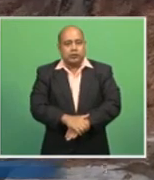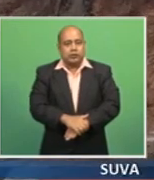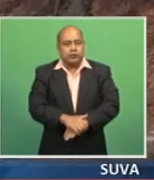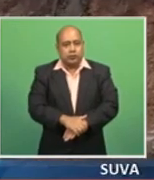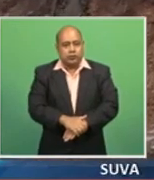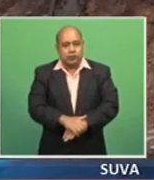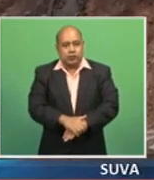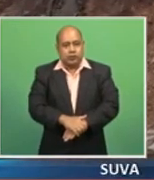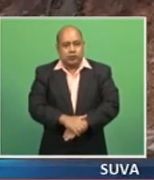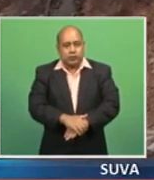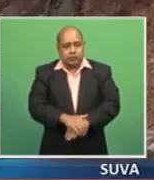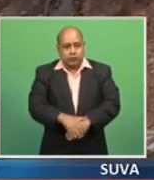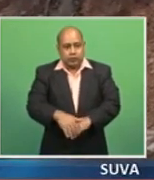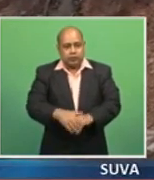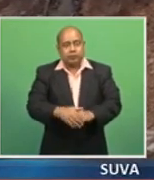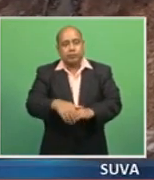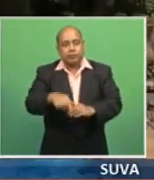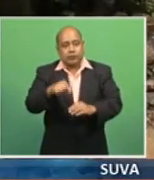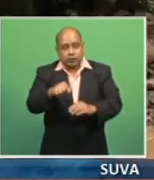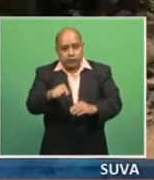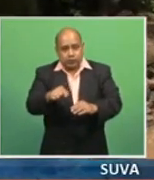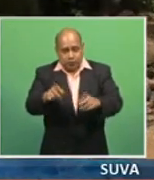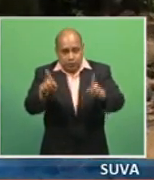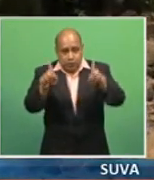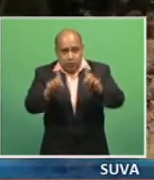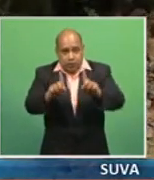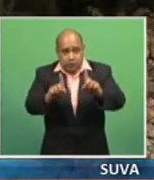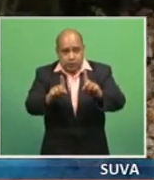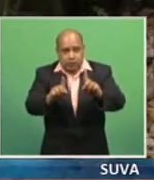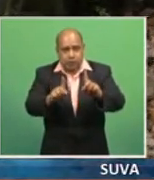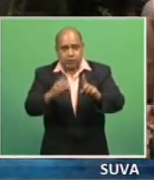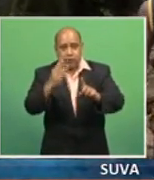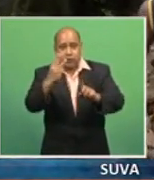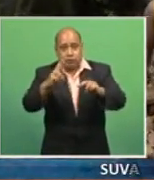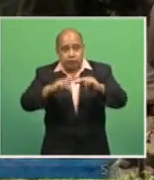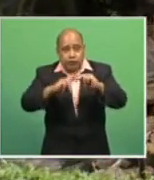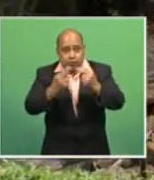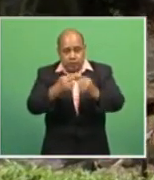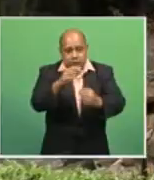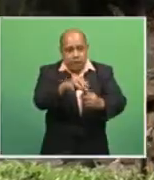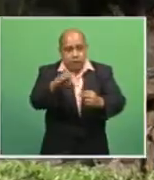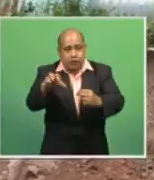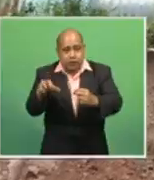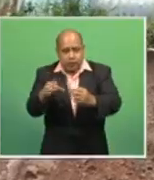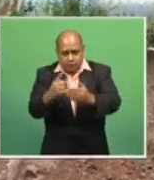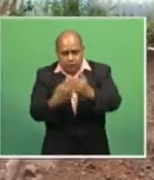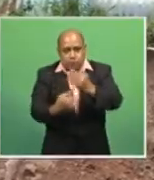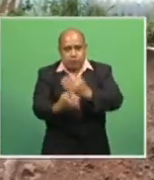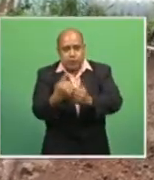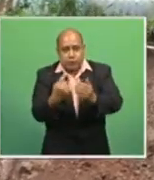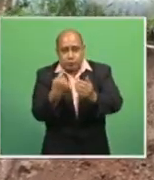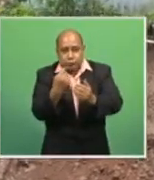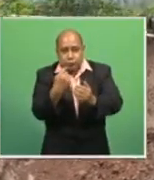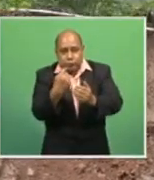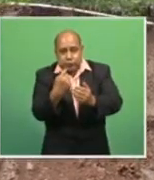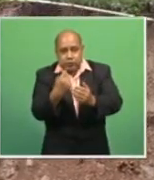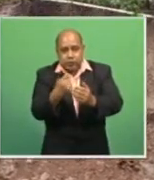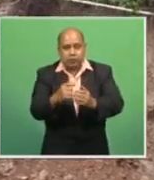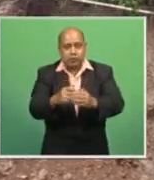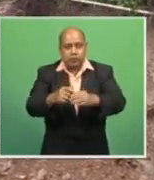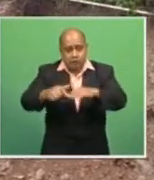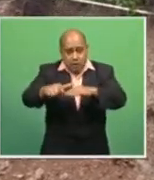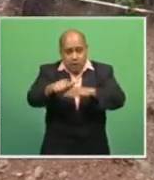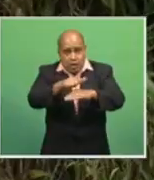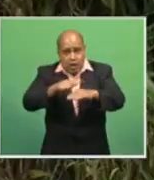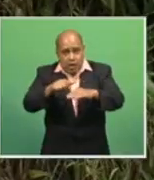This was how close at least three families came to losing their lives. The landslide occurred at the very edge of